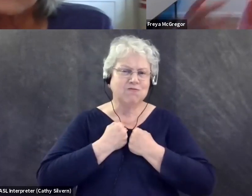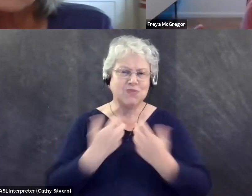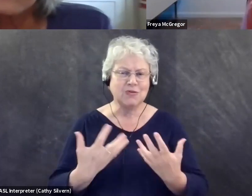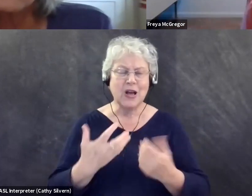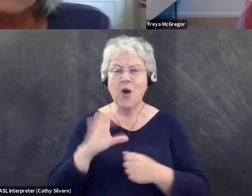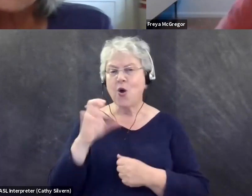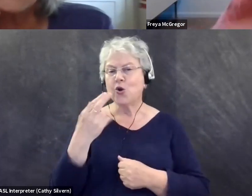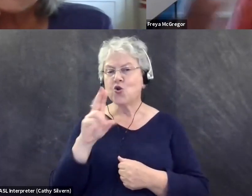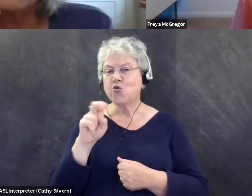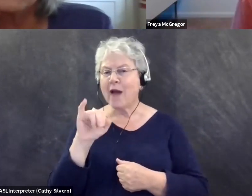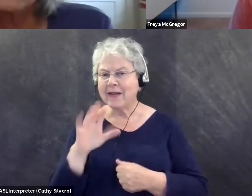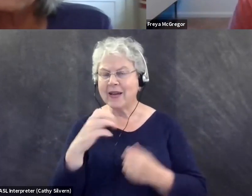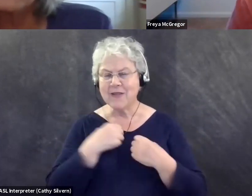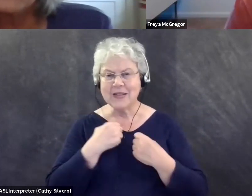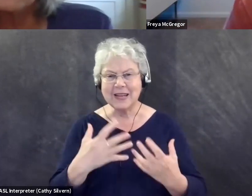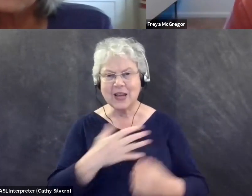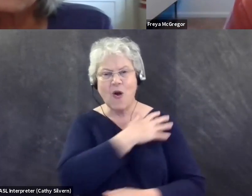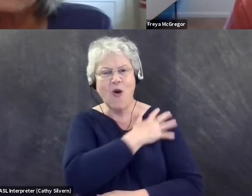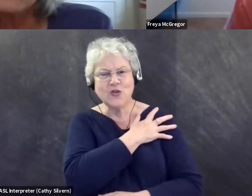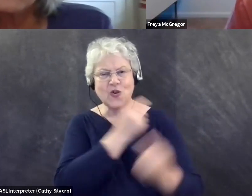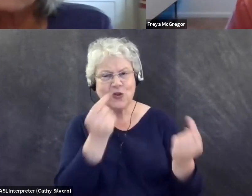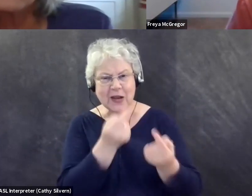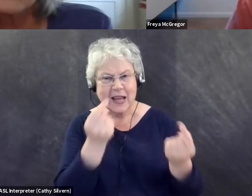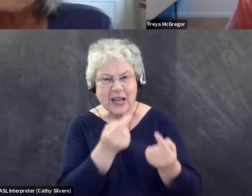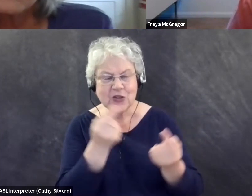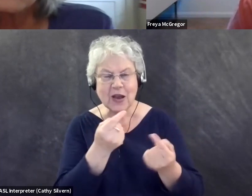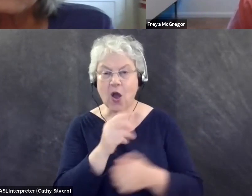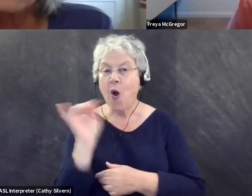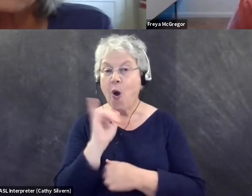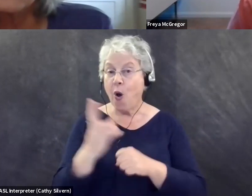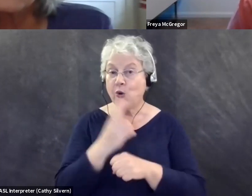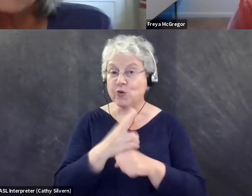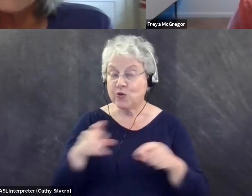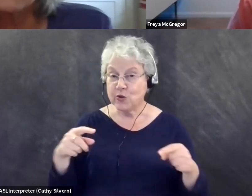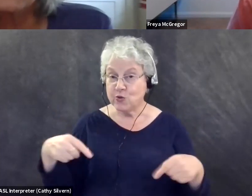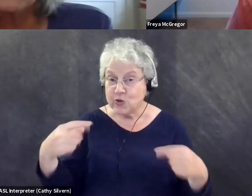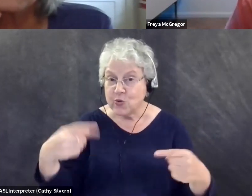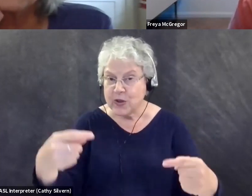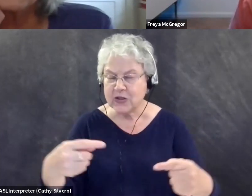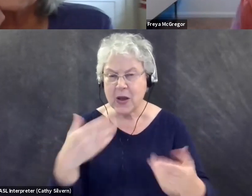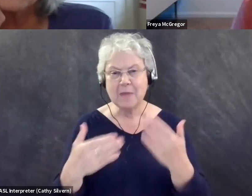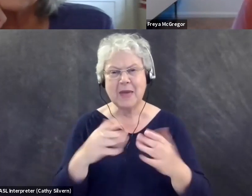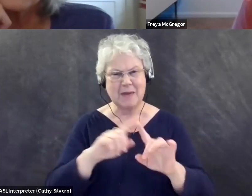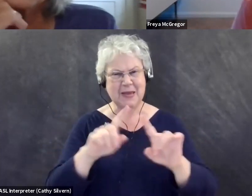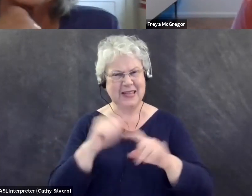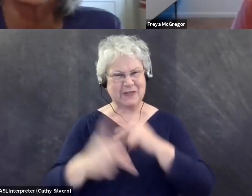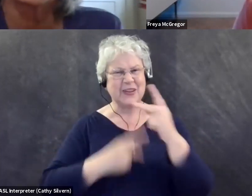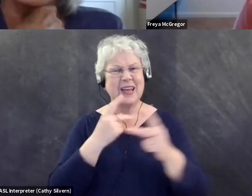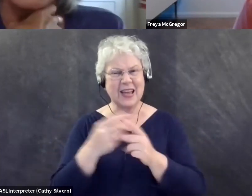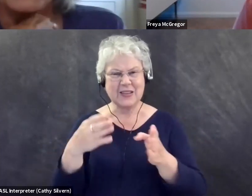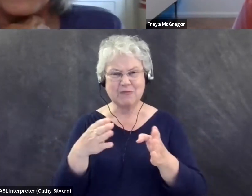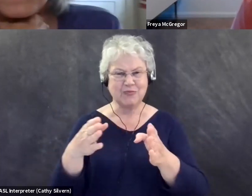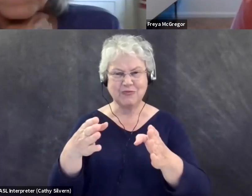got shoulder injuries or all kinds of other stuff, as well as being a manual wheelchair user might, um, yeah, different experiences with that. Yeah. Yeah.